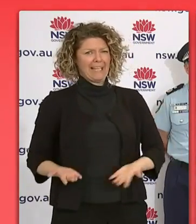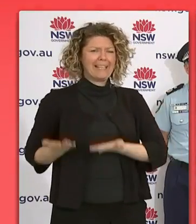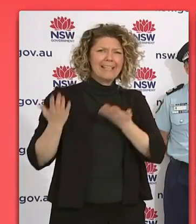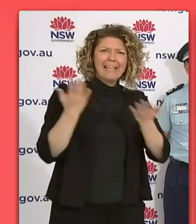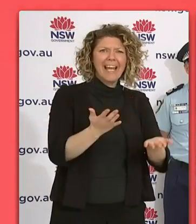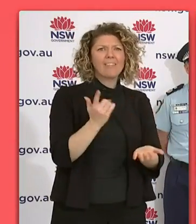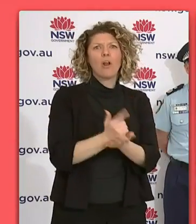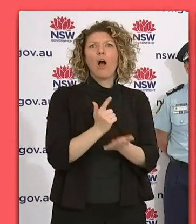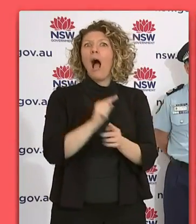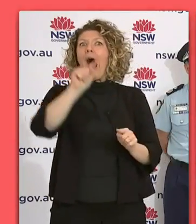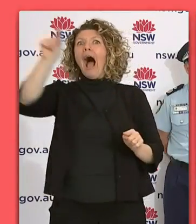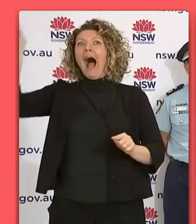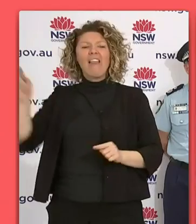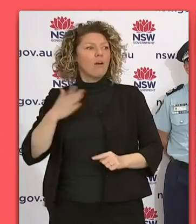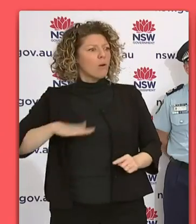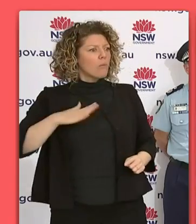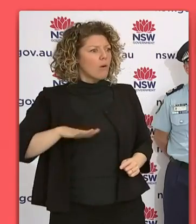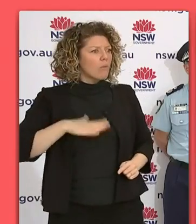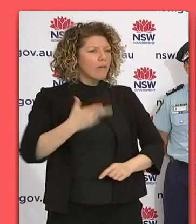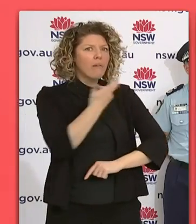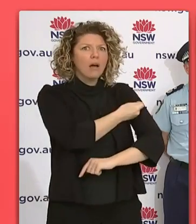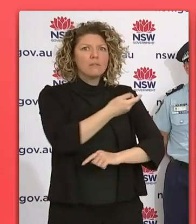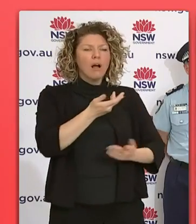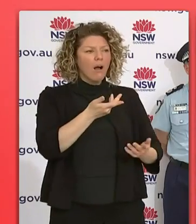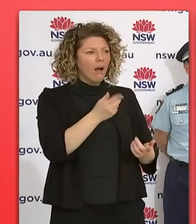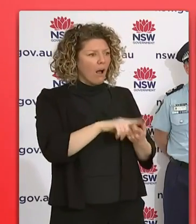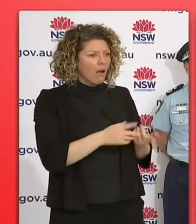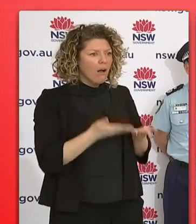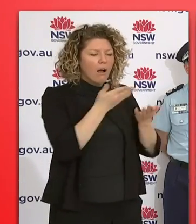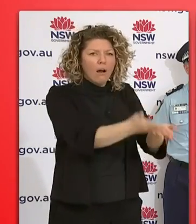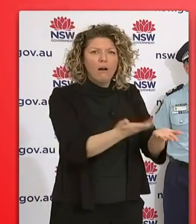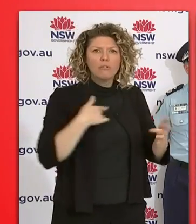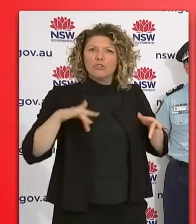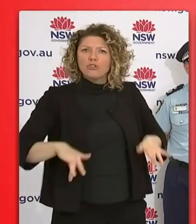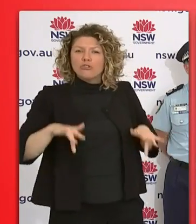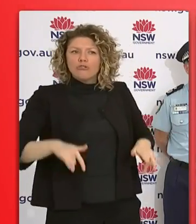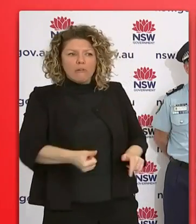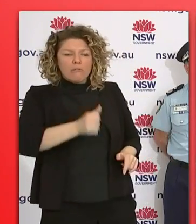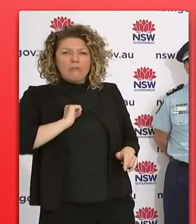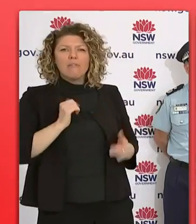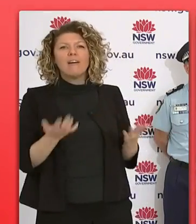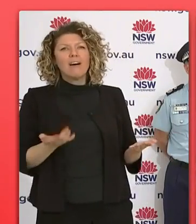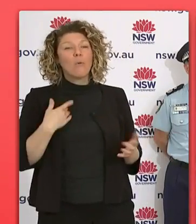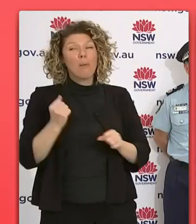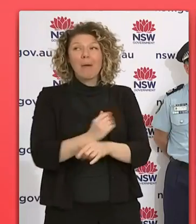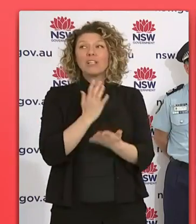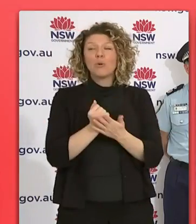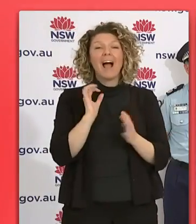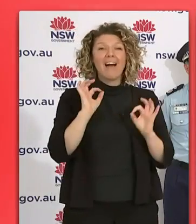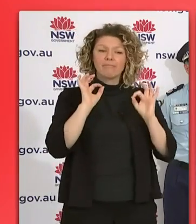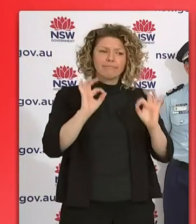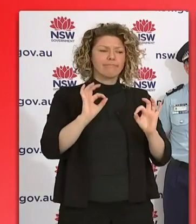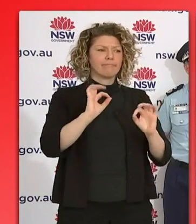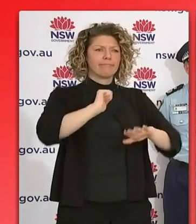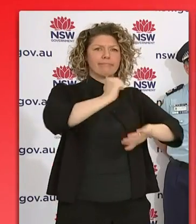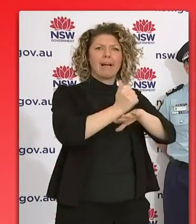opportunity I know that many other people would like in that age group to get the vaccine. Uh, and of course, we're also making sure that we have the additional pop-up clinics,